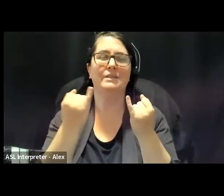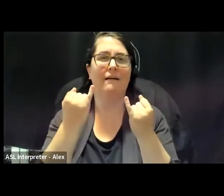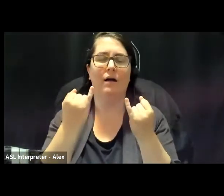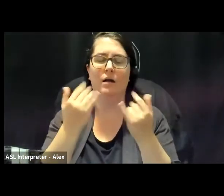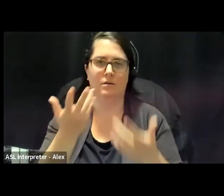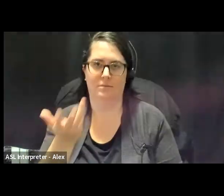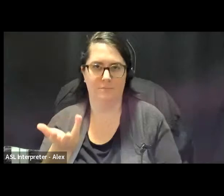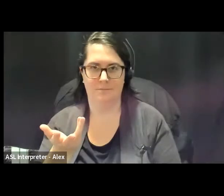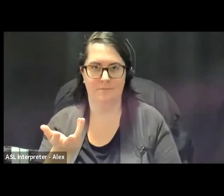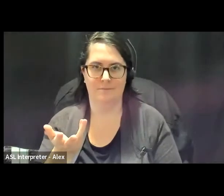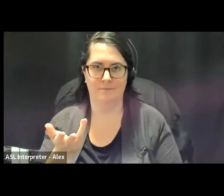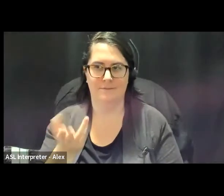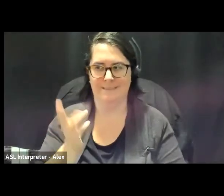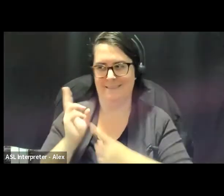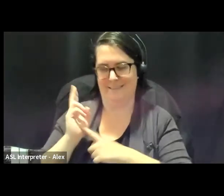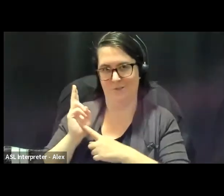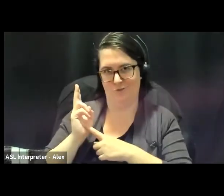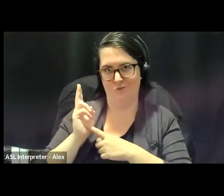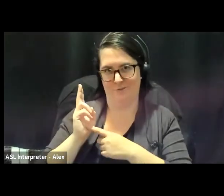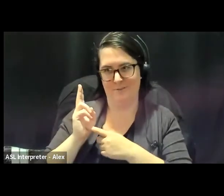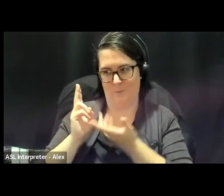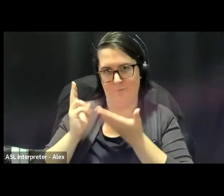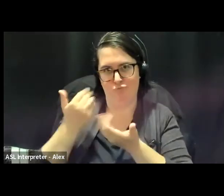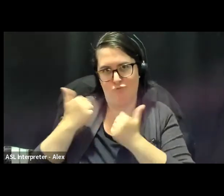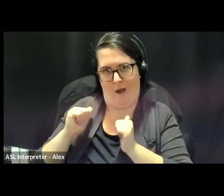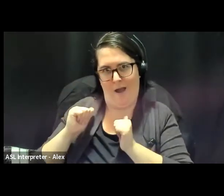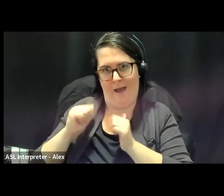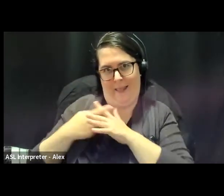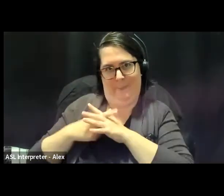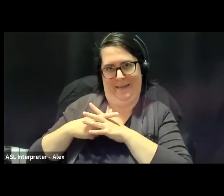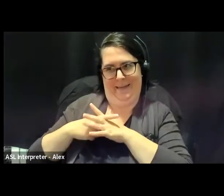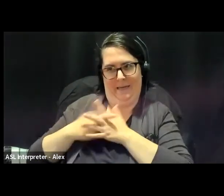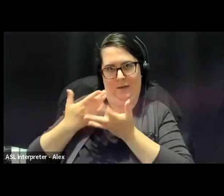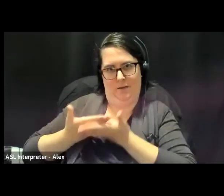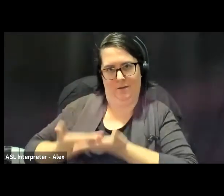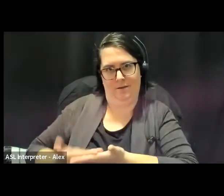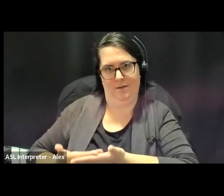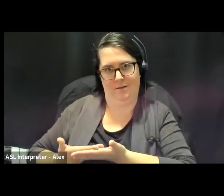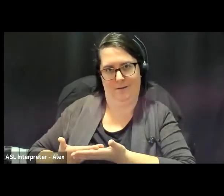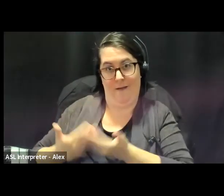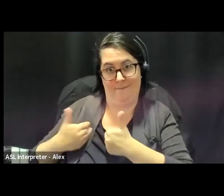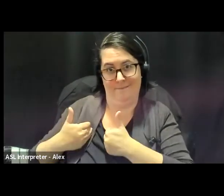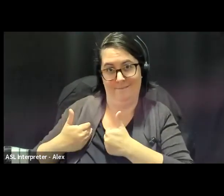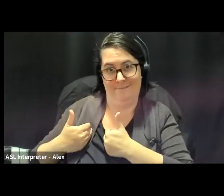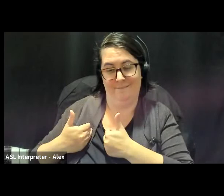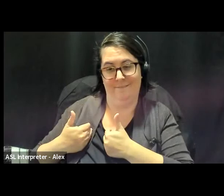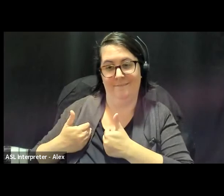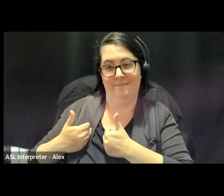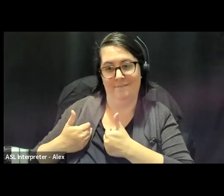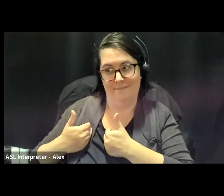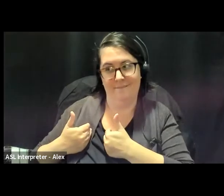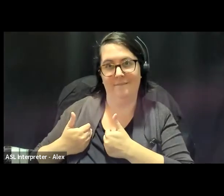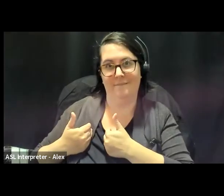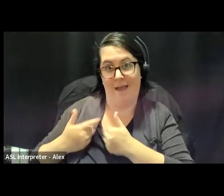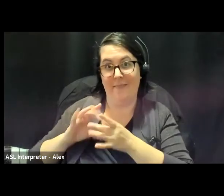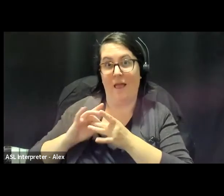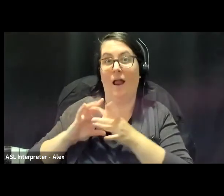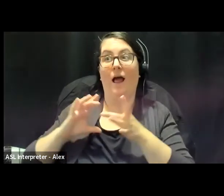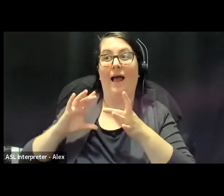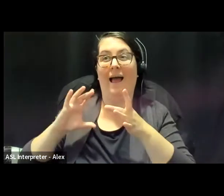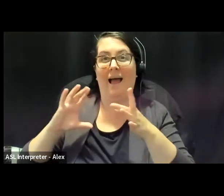say a present, a presentist arrogance, if we look to different historical periods where we did and have connected long before.